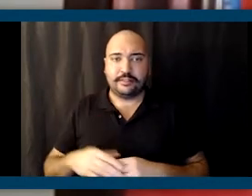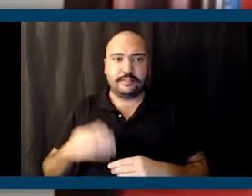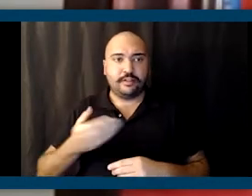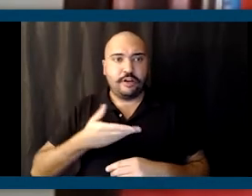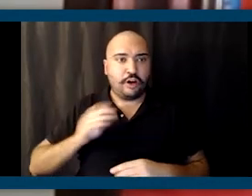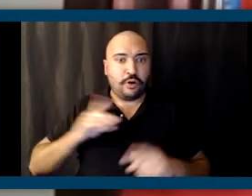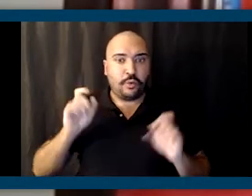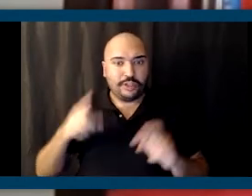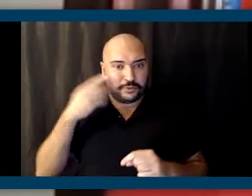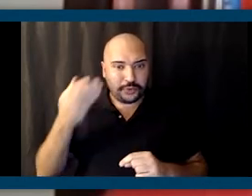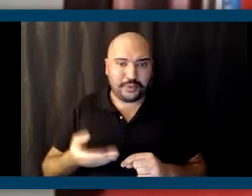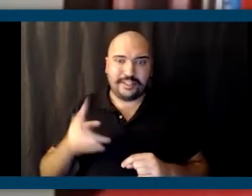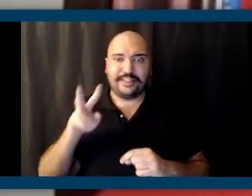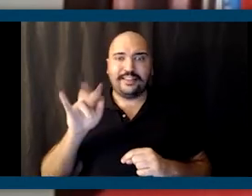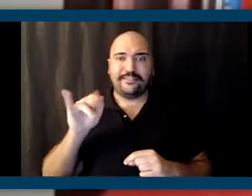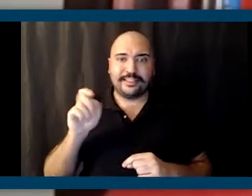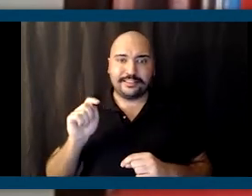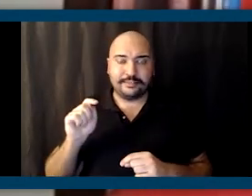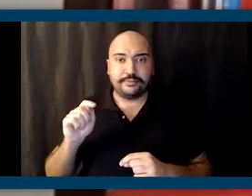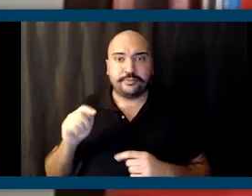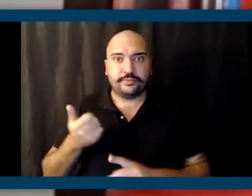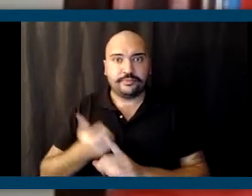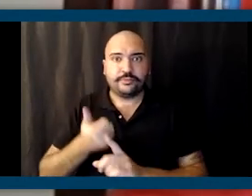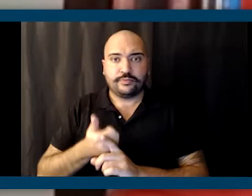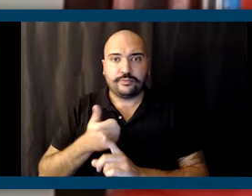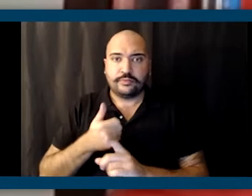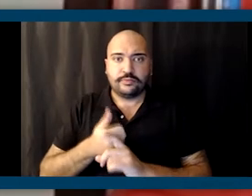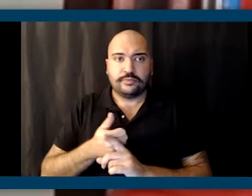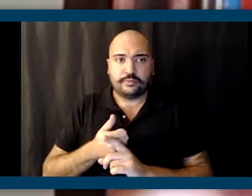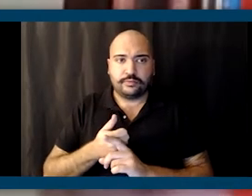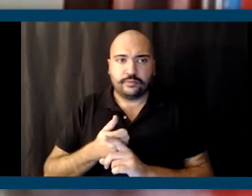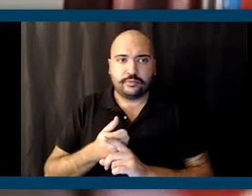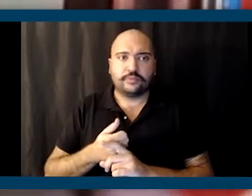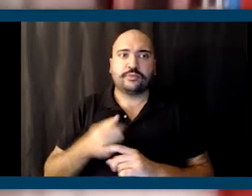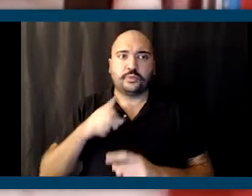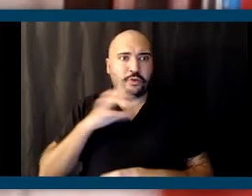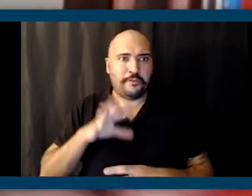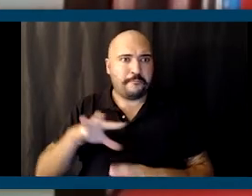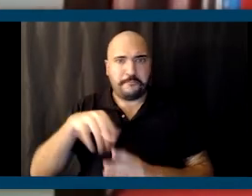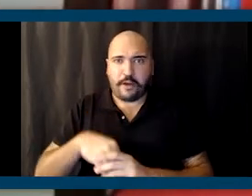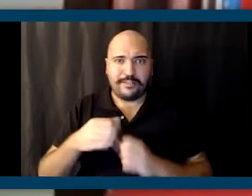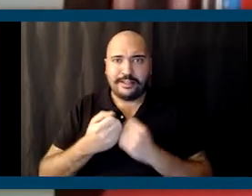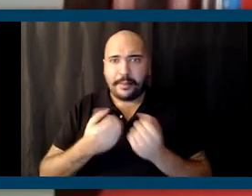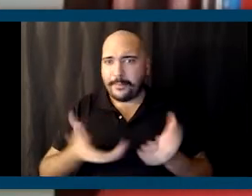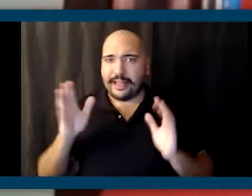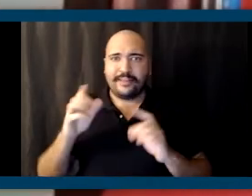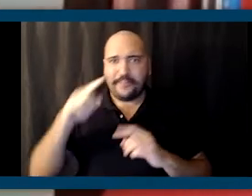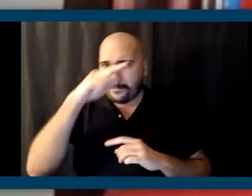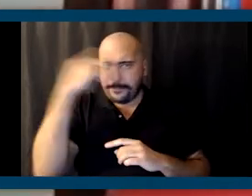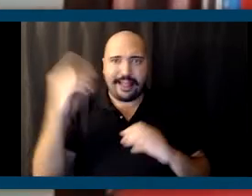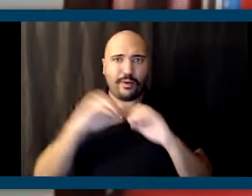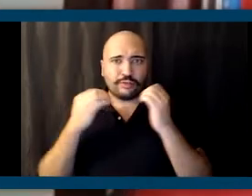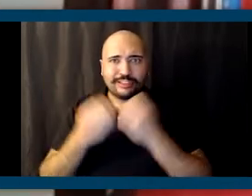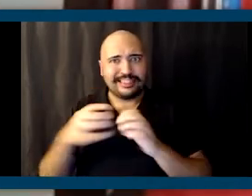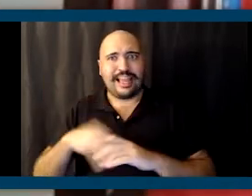question for you, Vincent, is that you are involved in a number of Black organizations outside of the